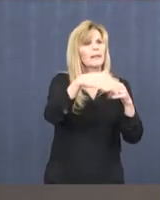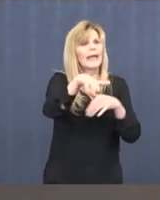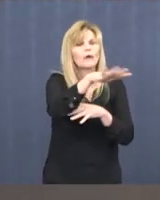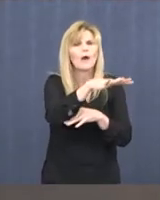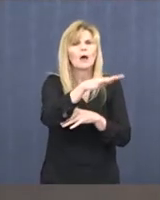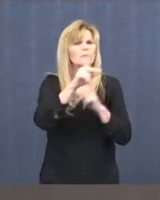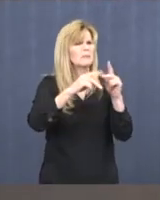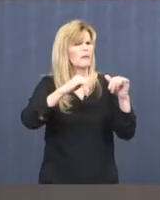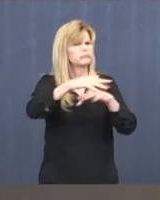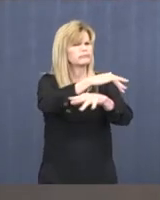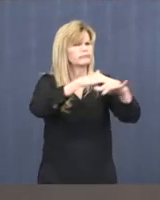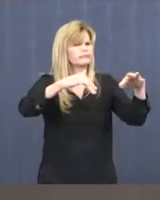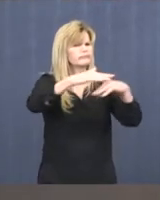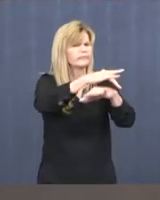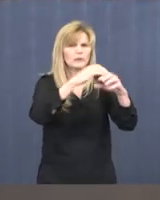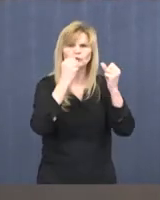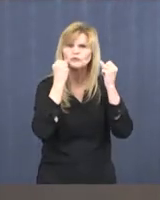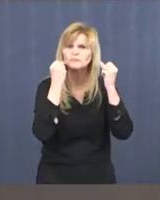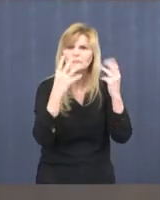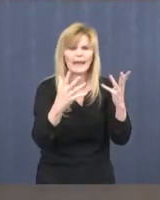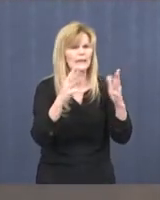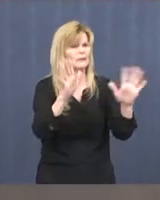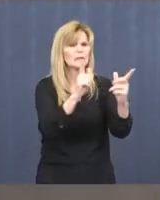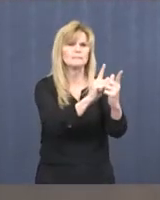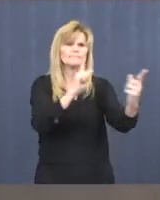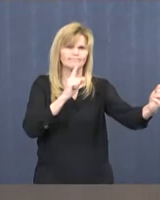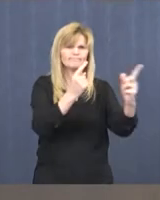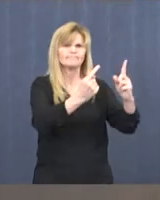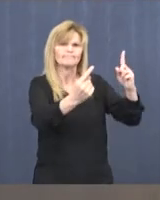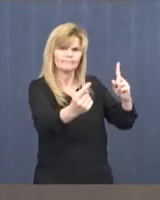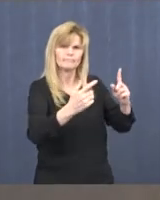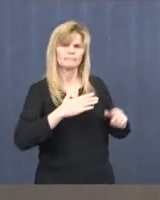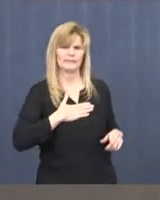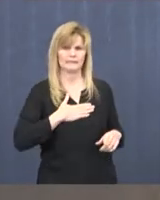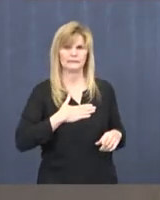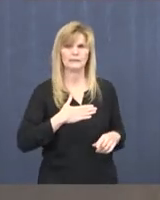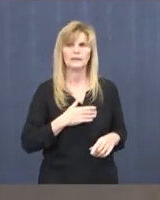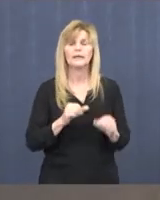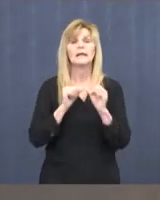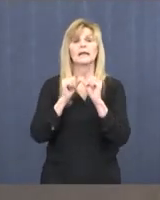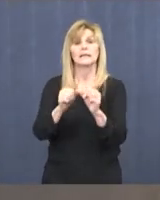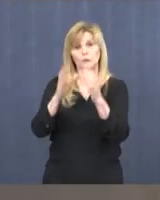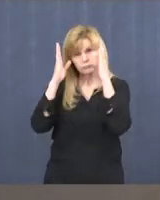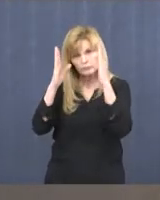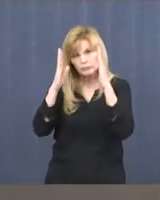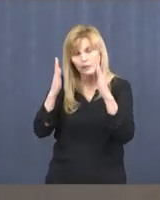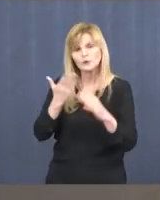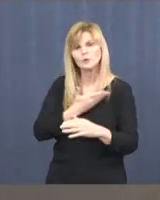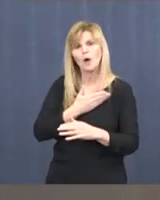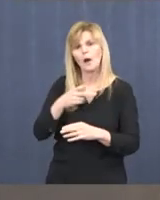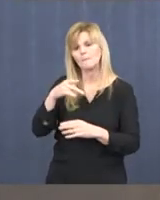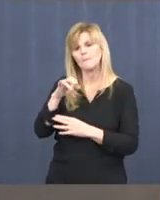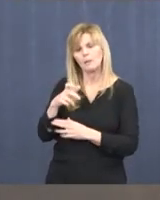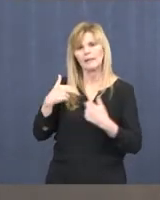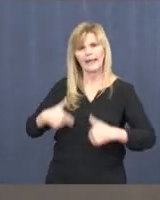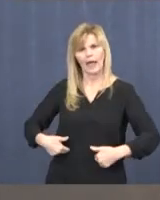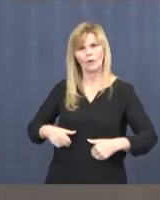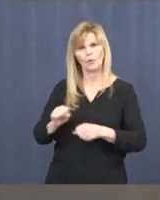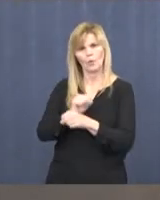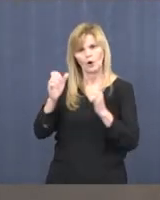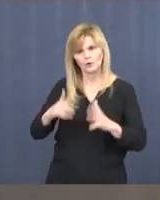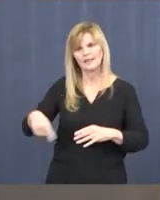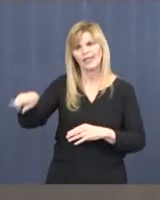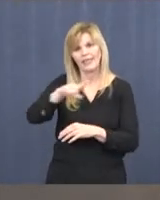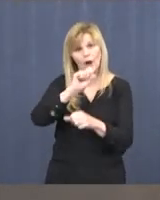bunching, we're crowding. We need to separate from each other. Continue to listen to our public health professionals. They are working for you.